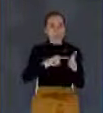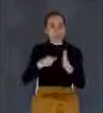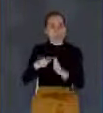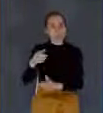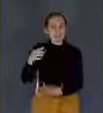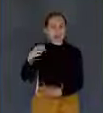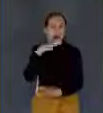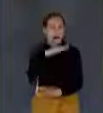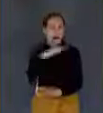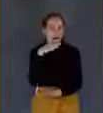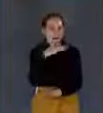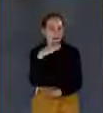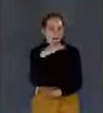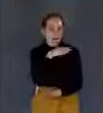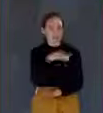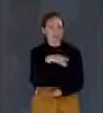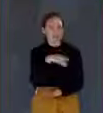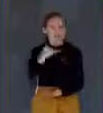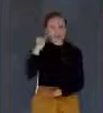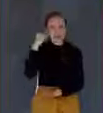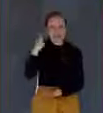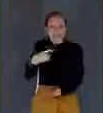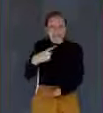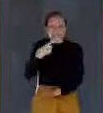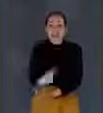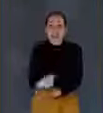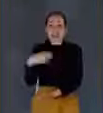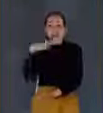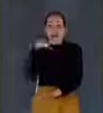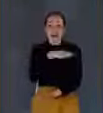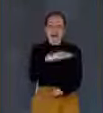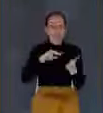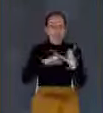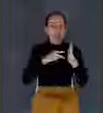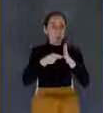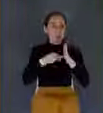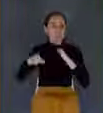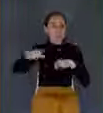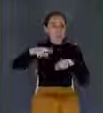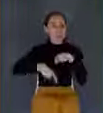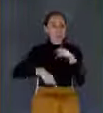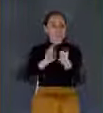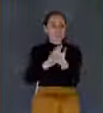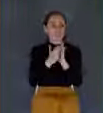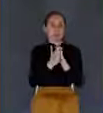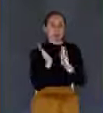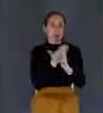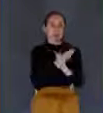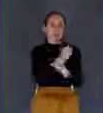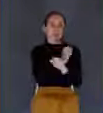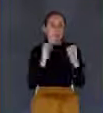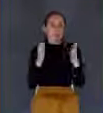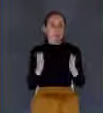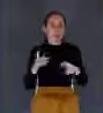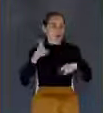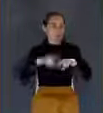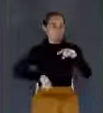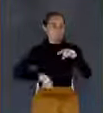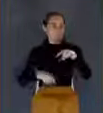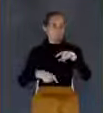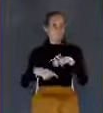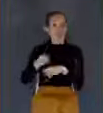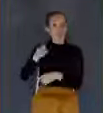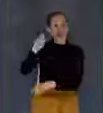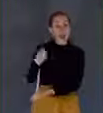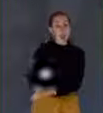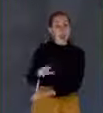And if he uttered even one lie, that would disqualify him from being our Savior. So we have to take seriously